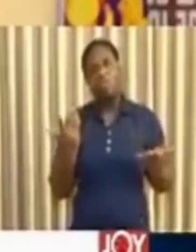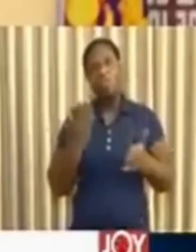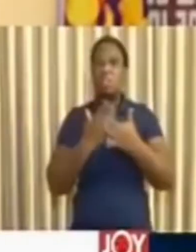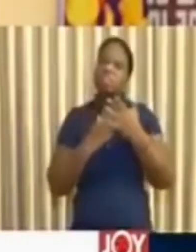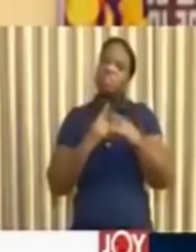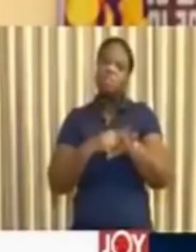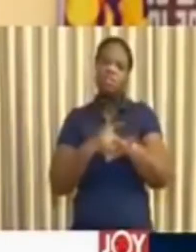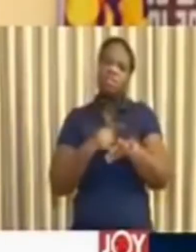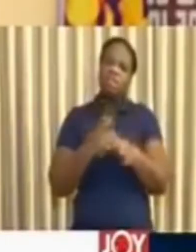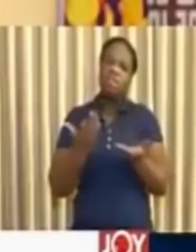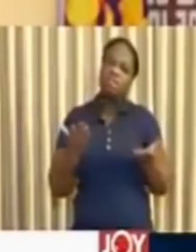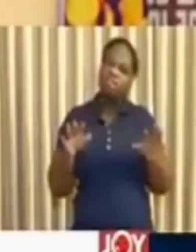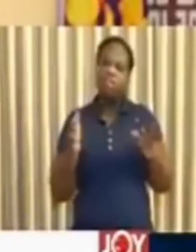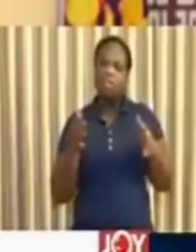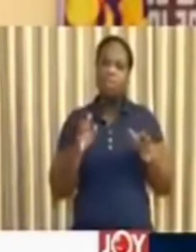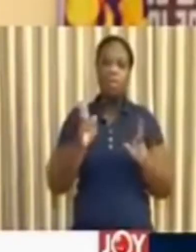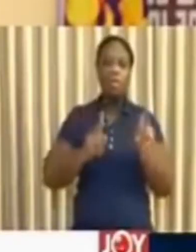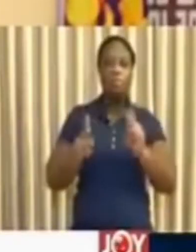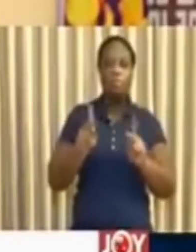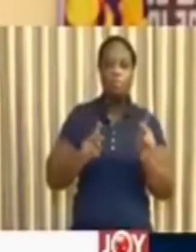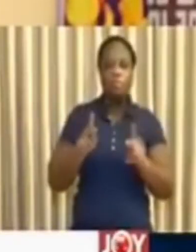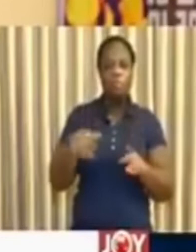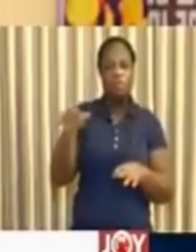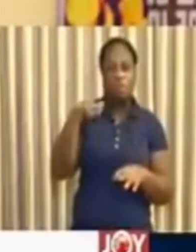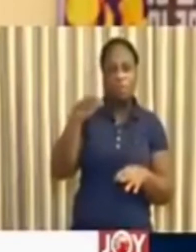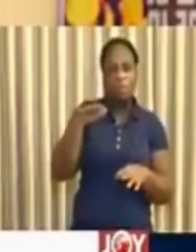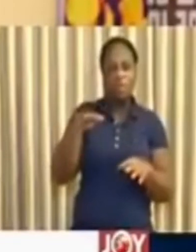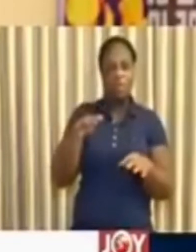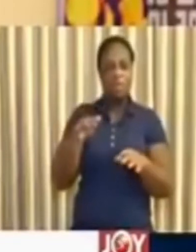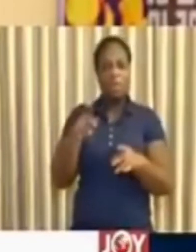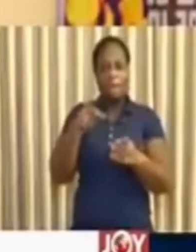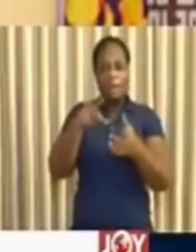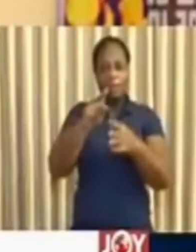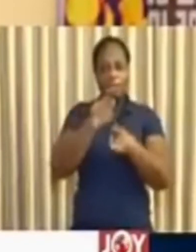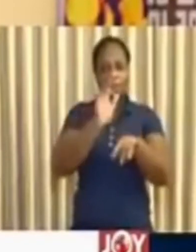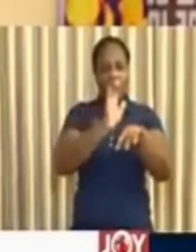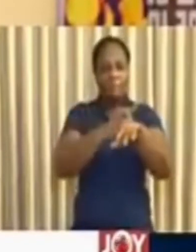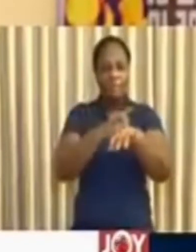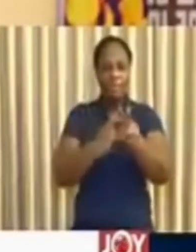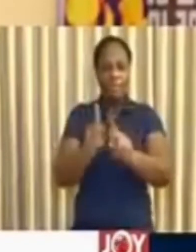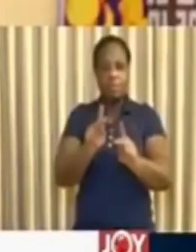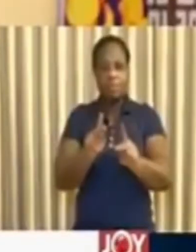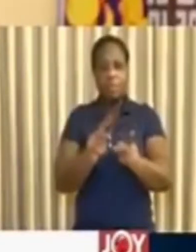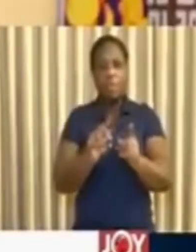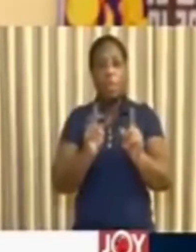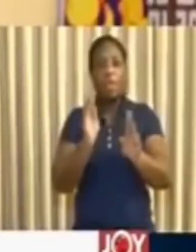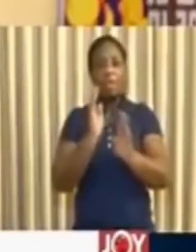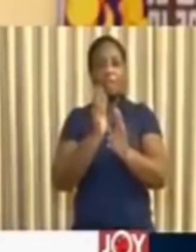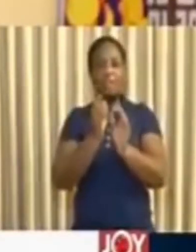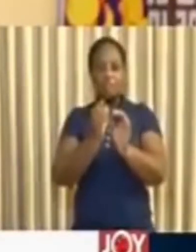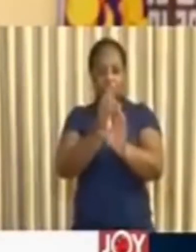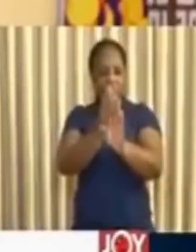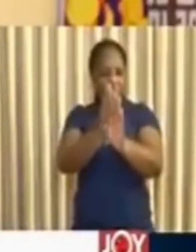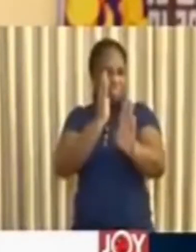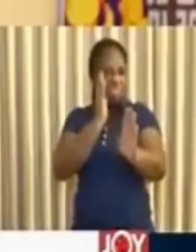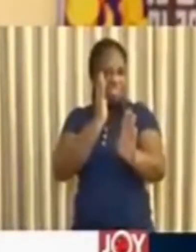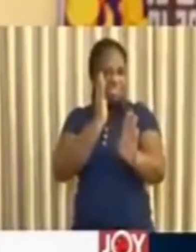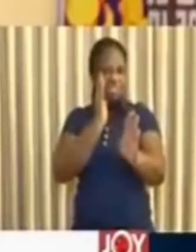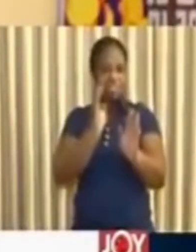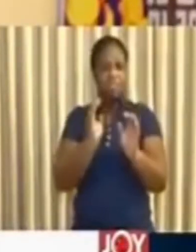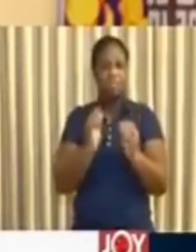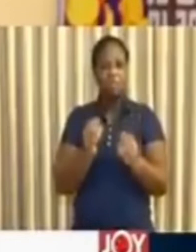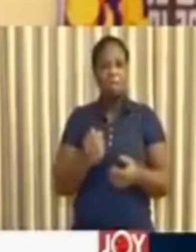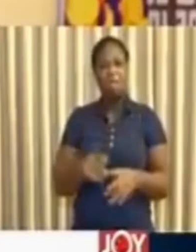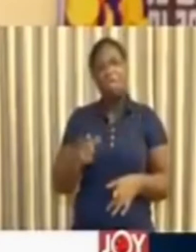of some persons in some parts of the affected areas where the restrictions are in force, flouting the